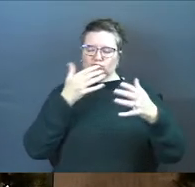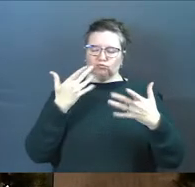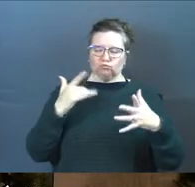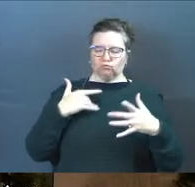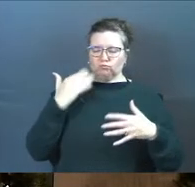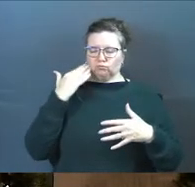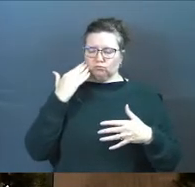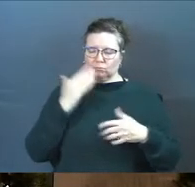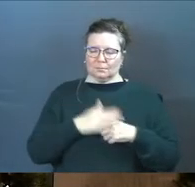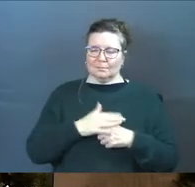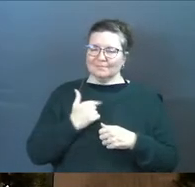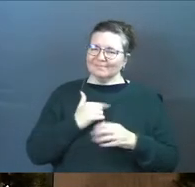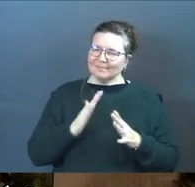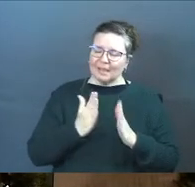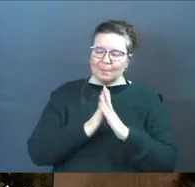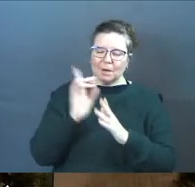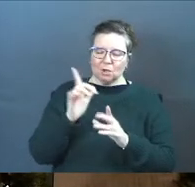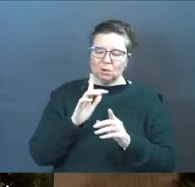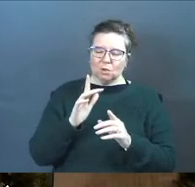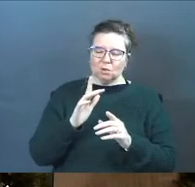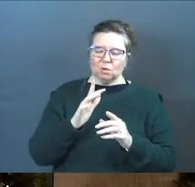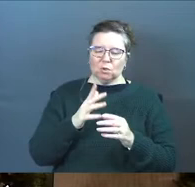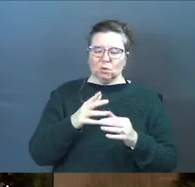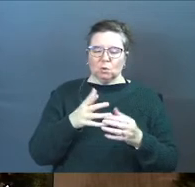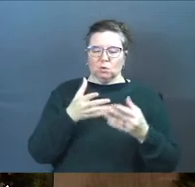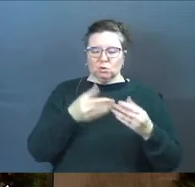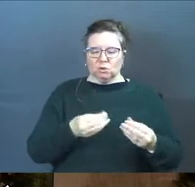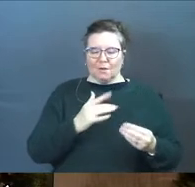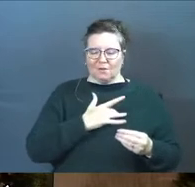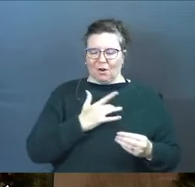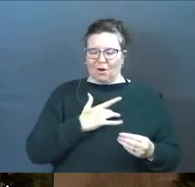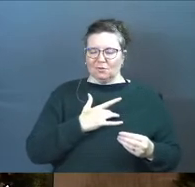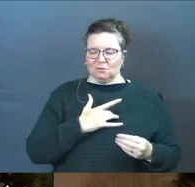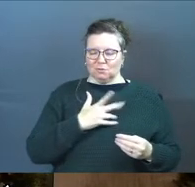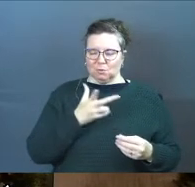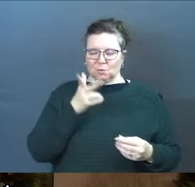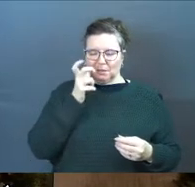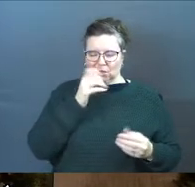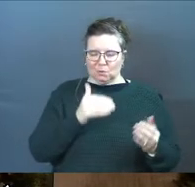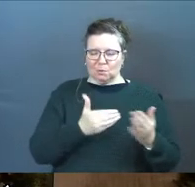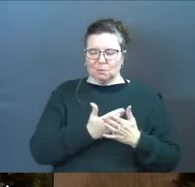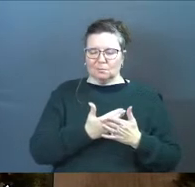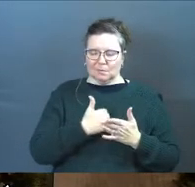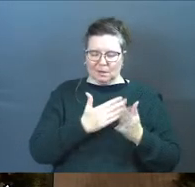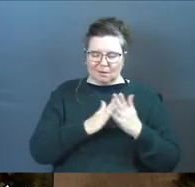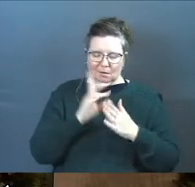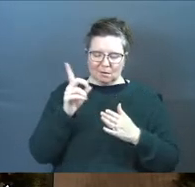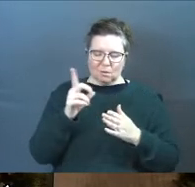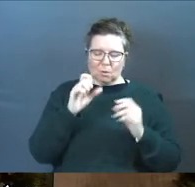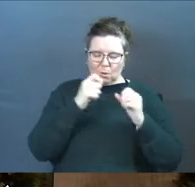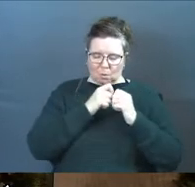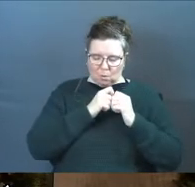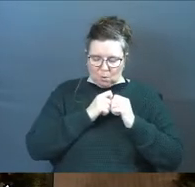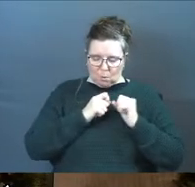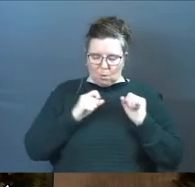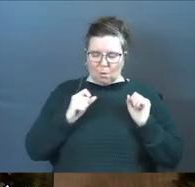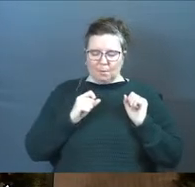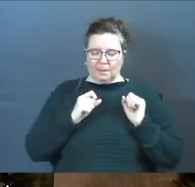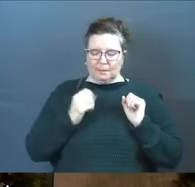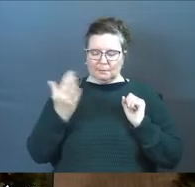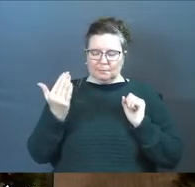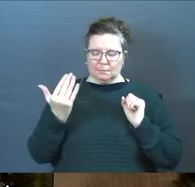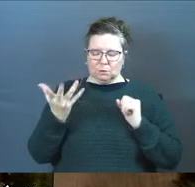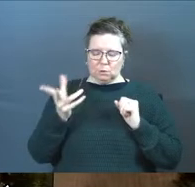before. I pray that you would tenderize our hearts right now. I pray that you would open us up